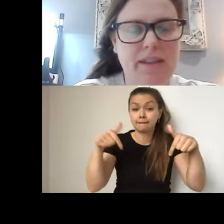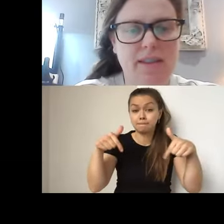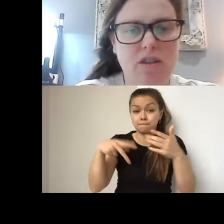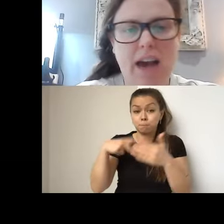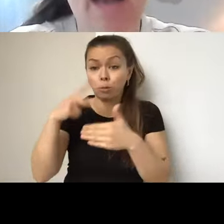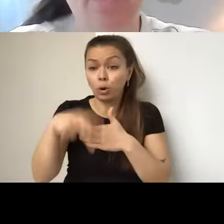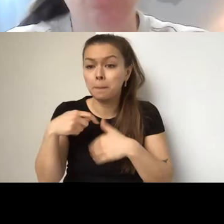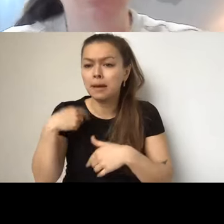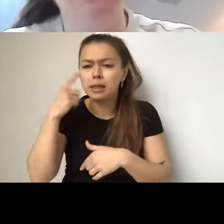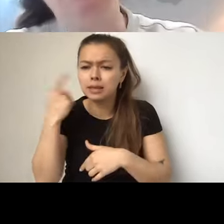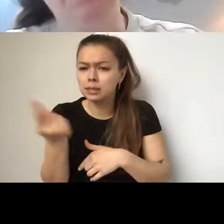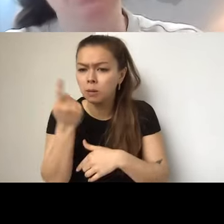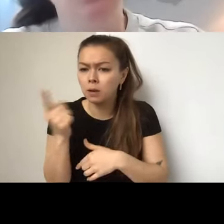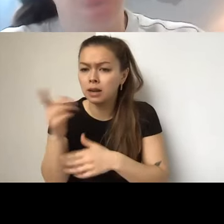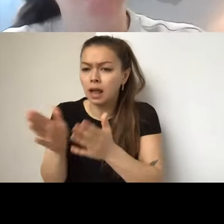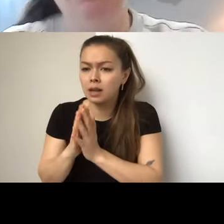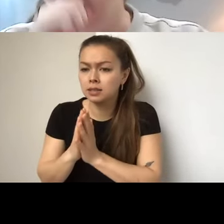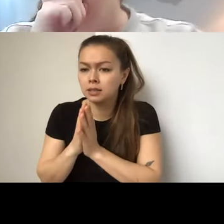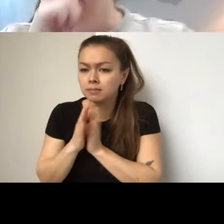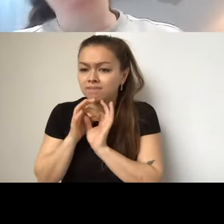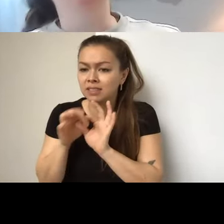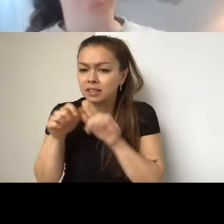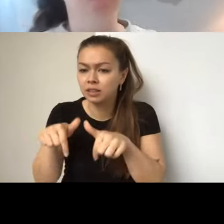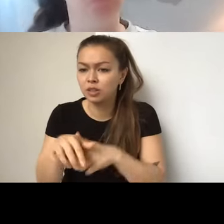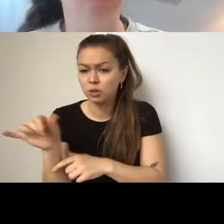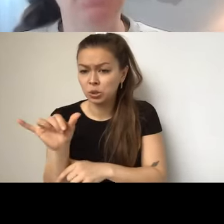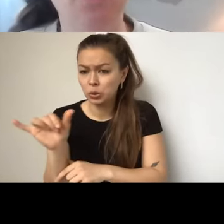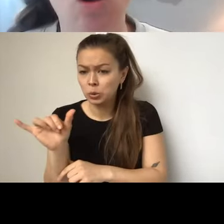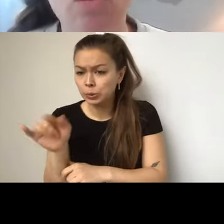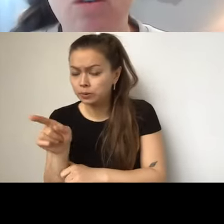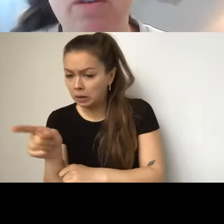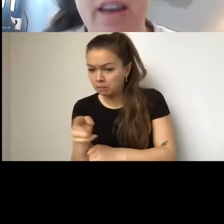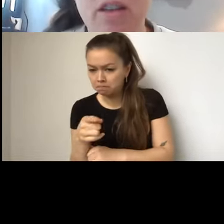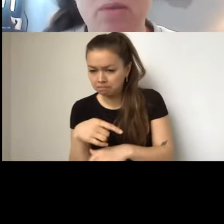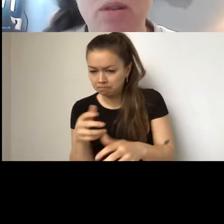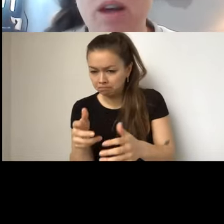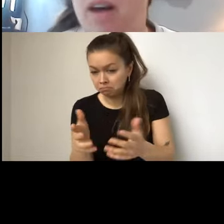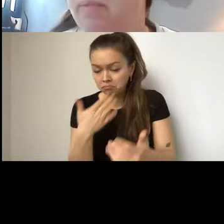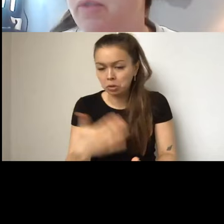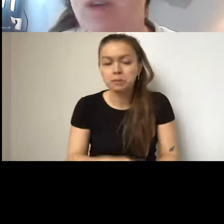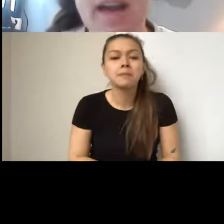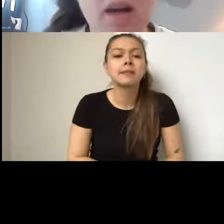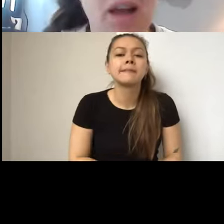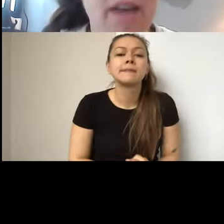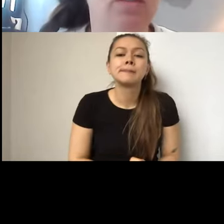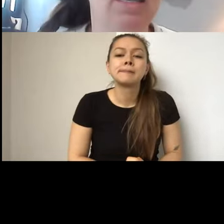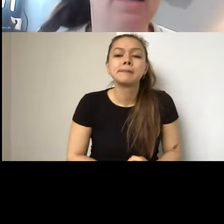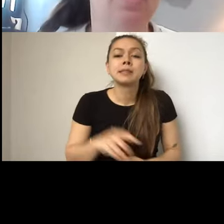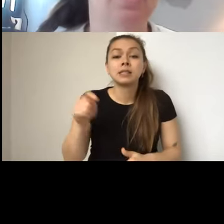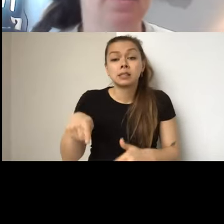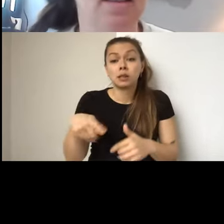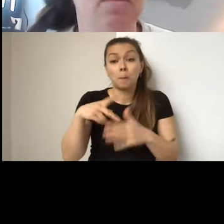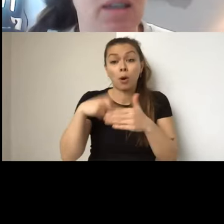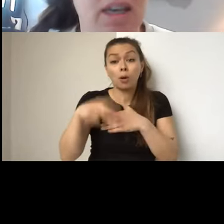asked about this in the chat, so good timing. Excuse me. This program is also available. You can apply for